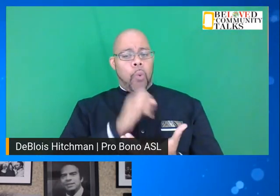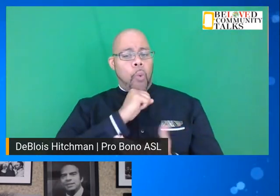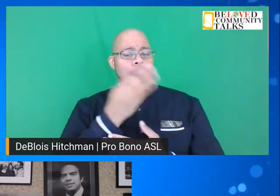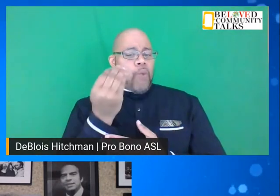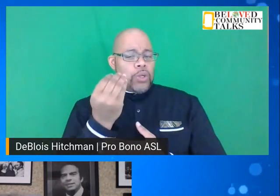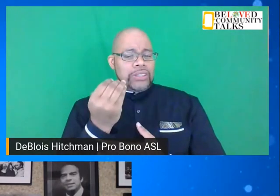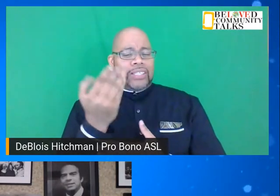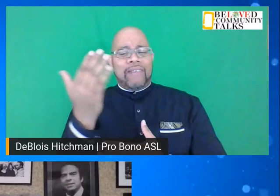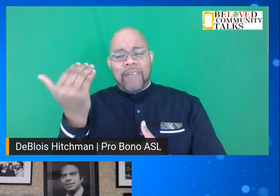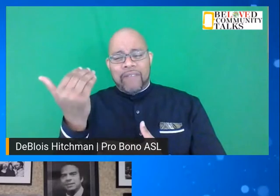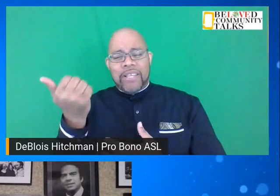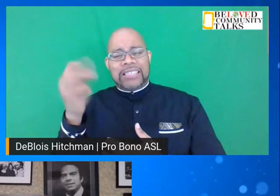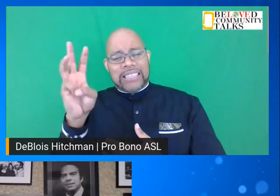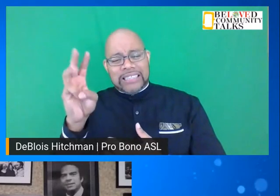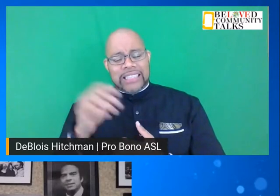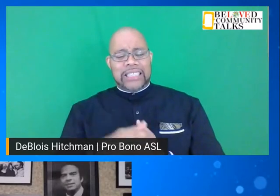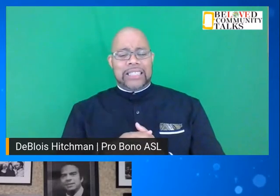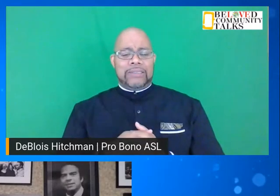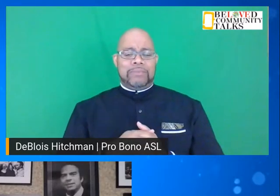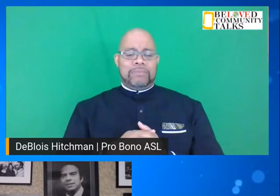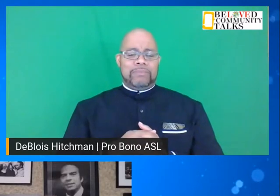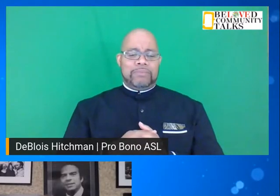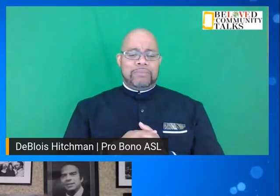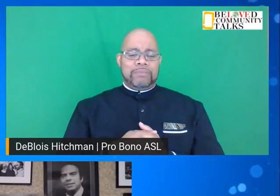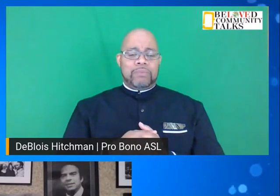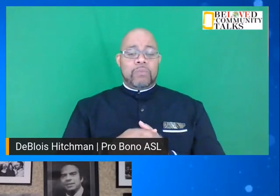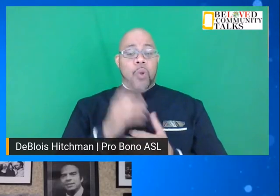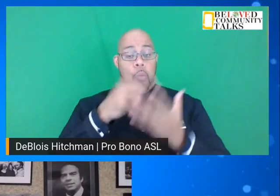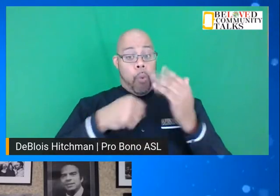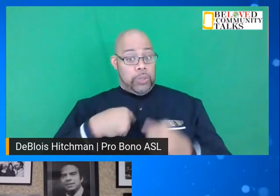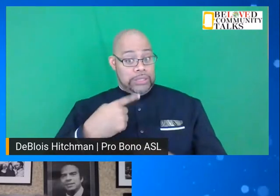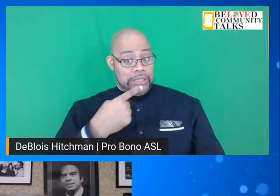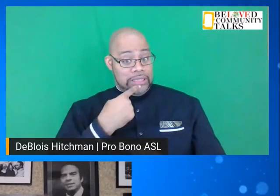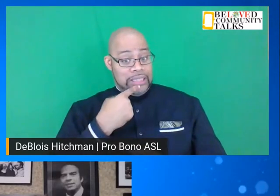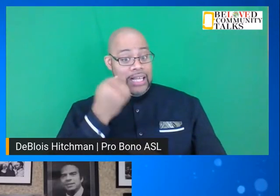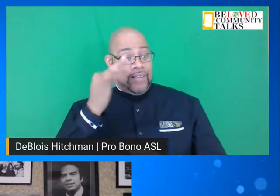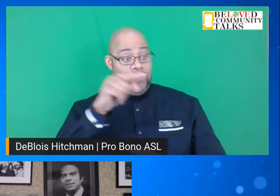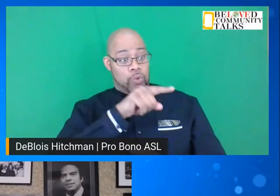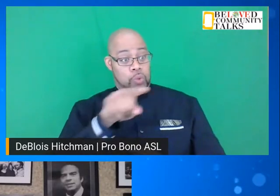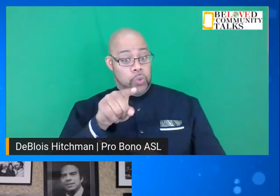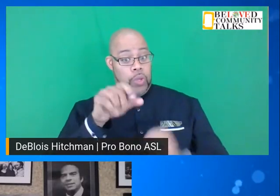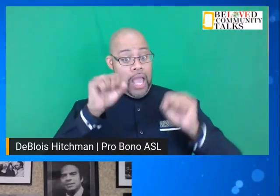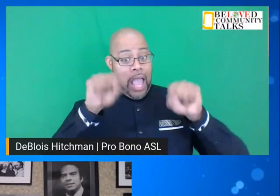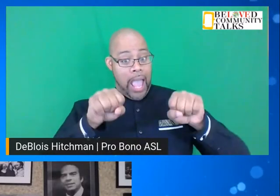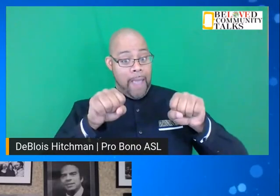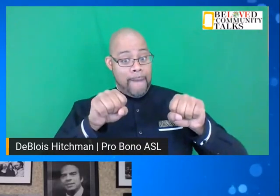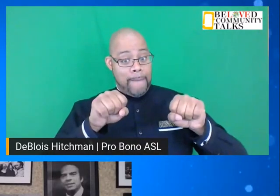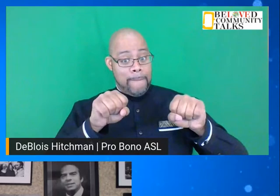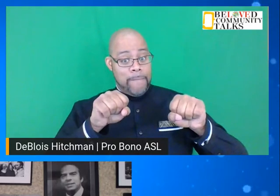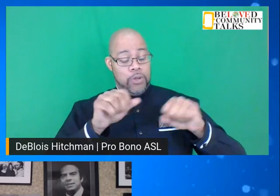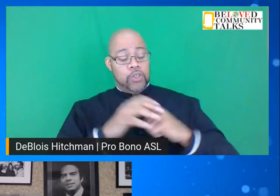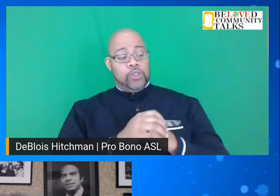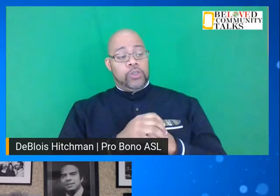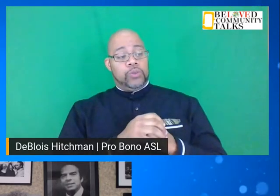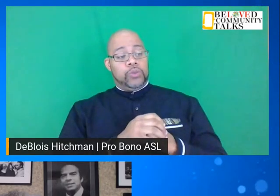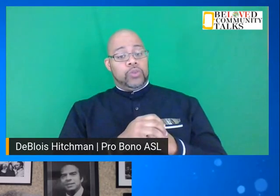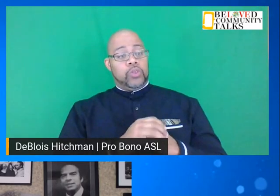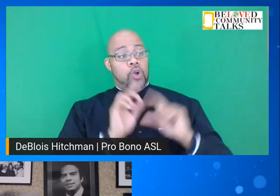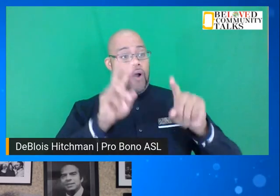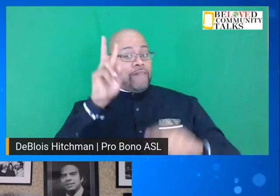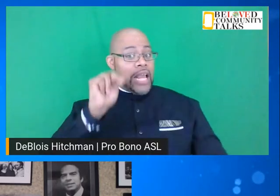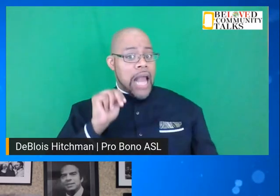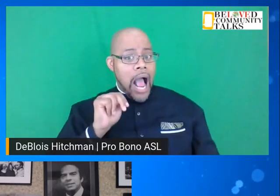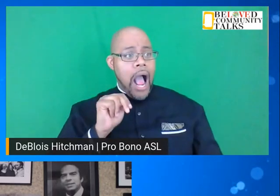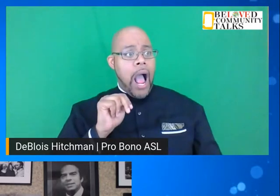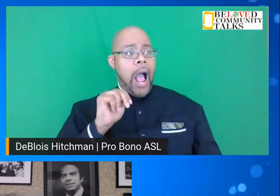15, 16. Well, what we said was, if you're going to be able to go to Vietnam or